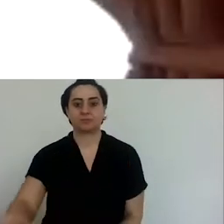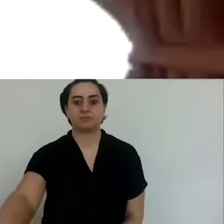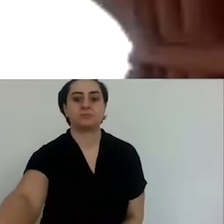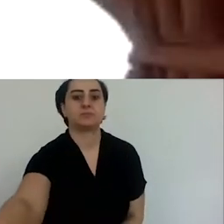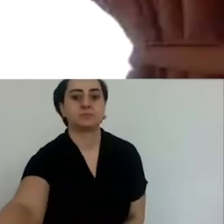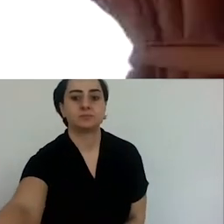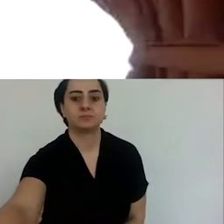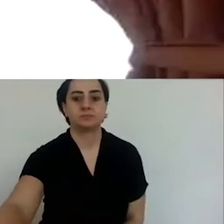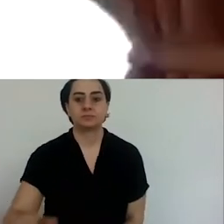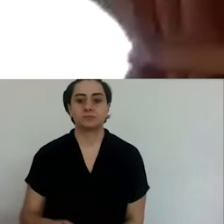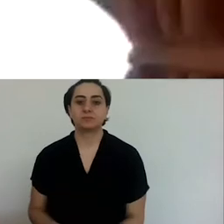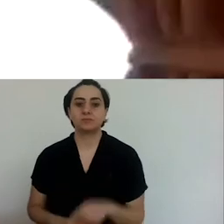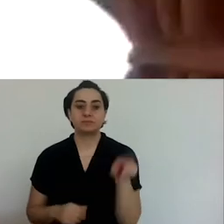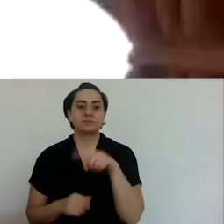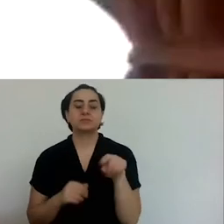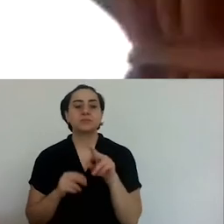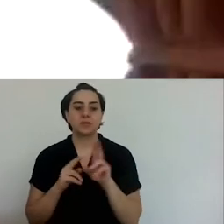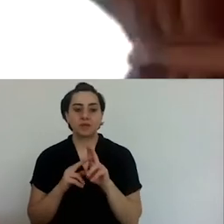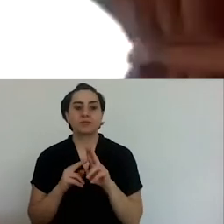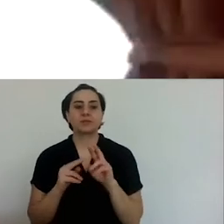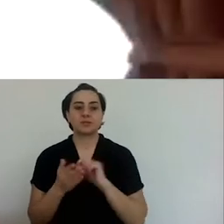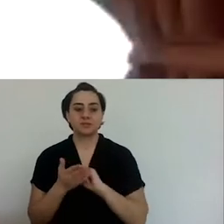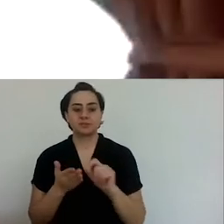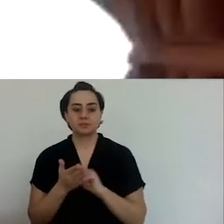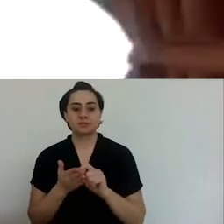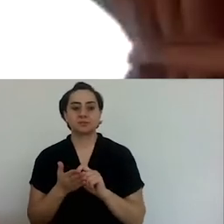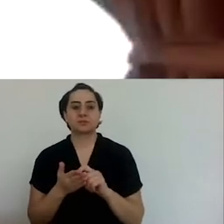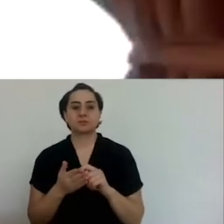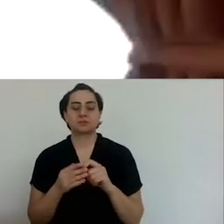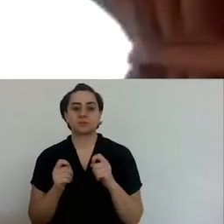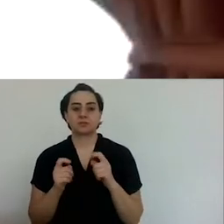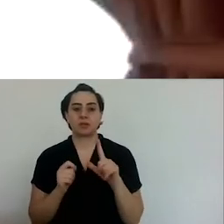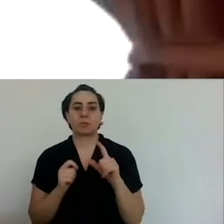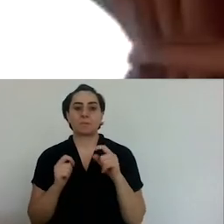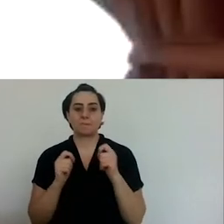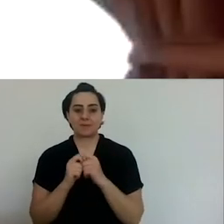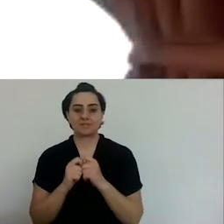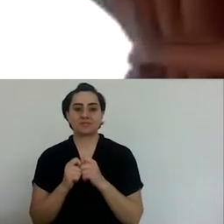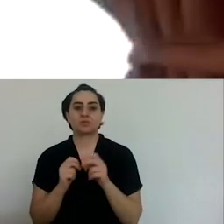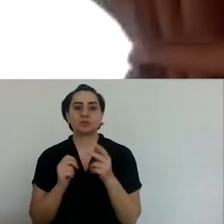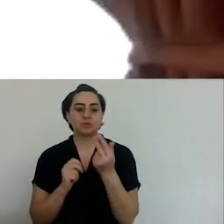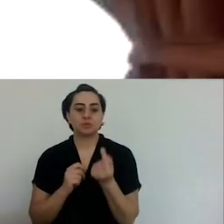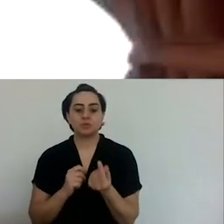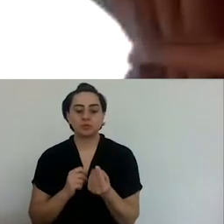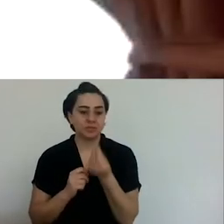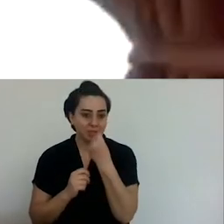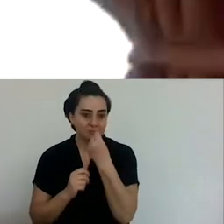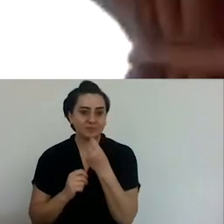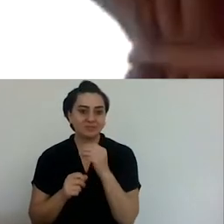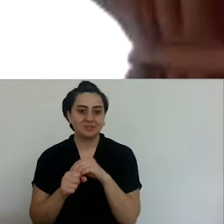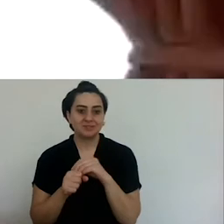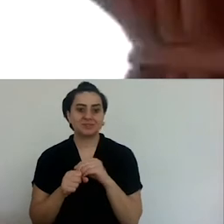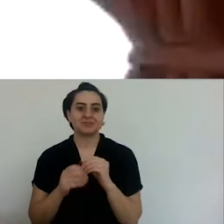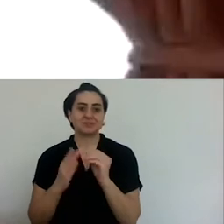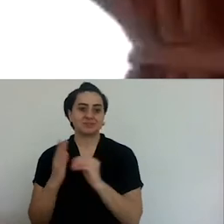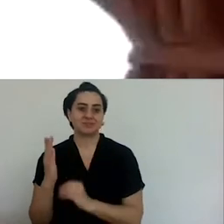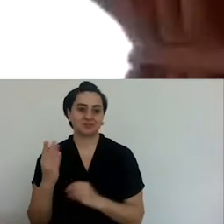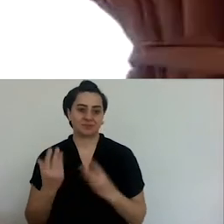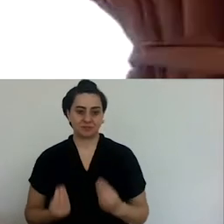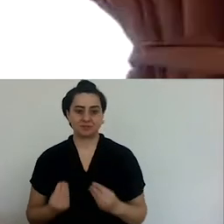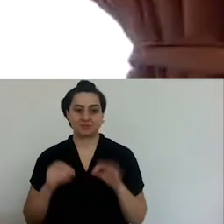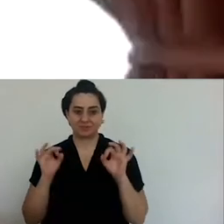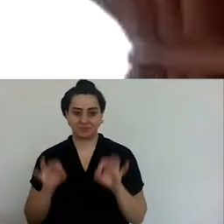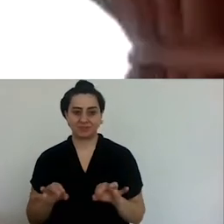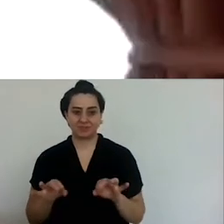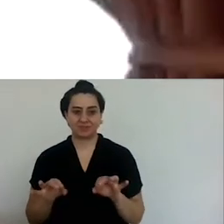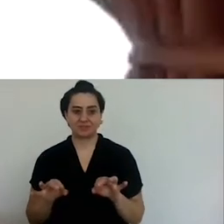Levon Bağış, whose articles are in Karak Magazine and Feed Magazine, is also the article writer of Korea Michelle and Scrabadia and